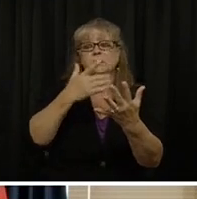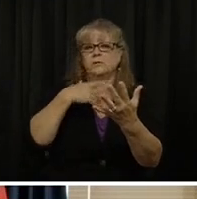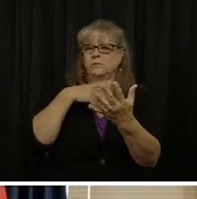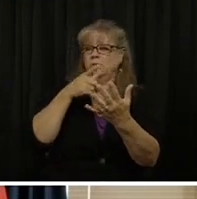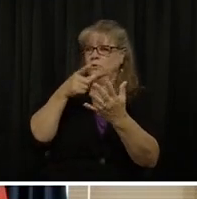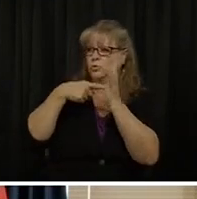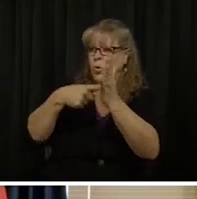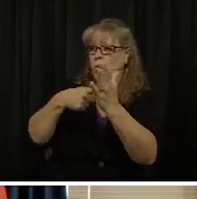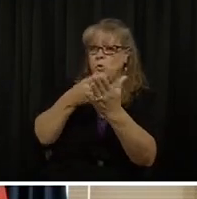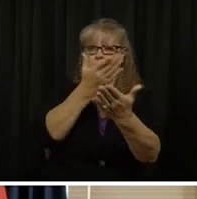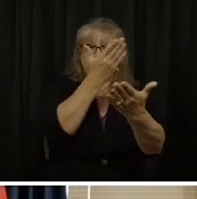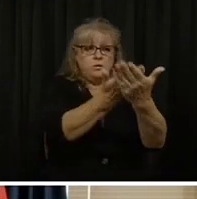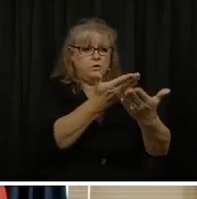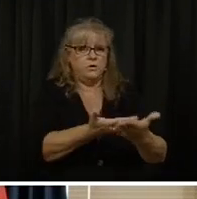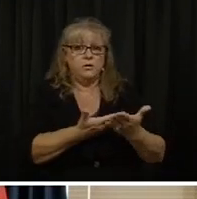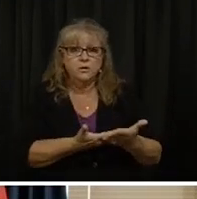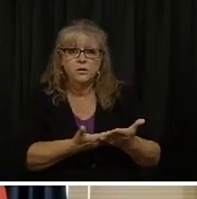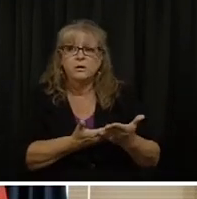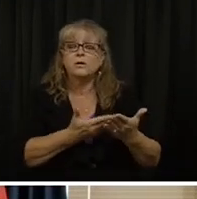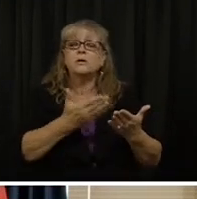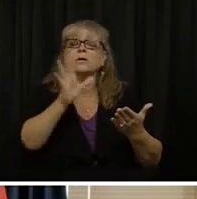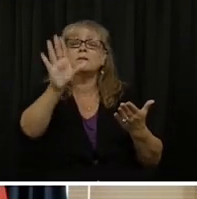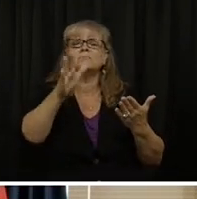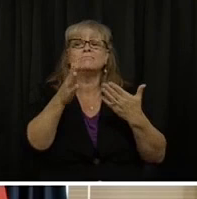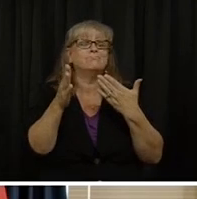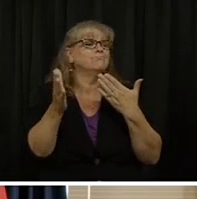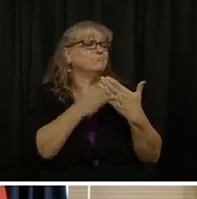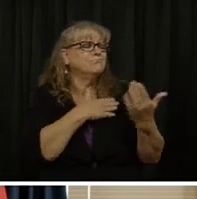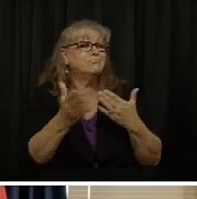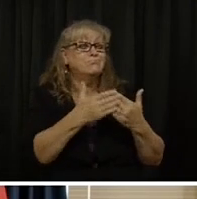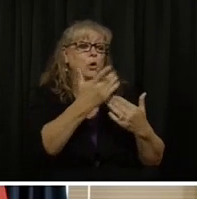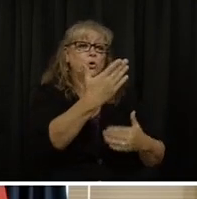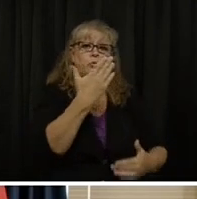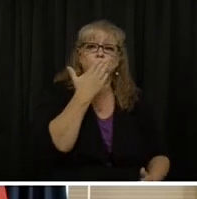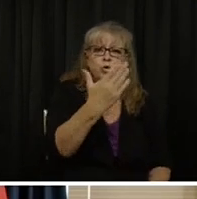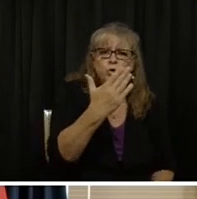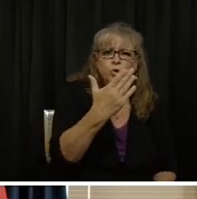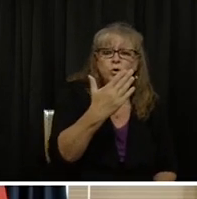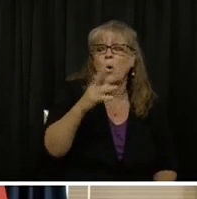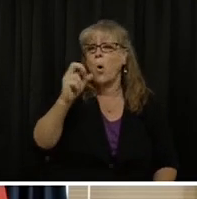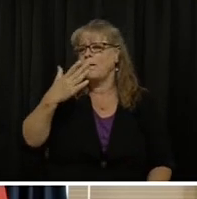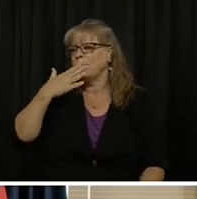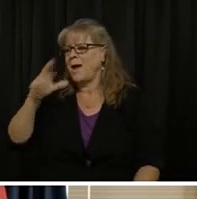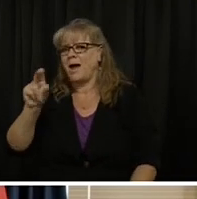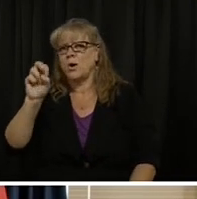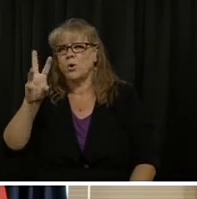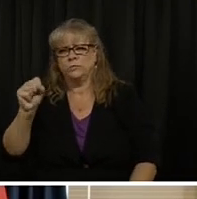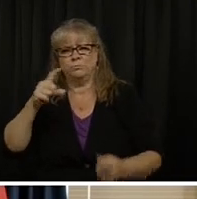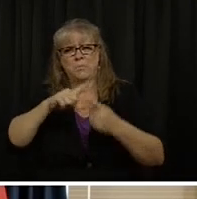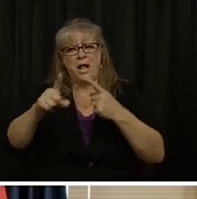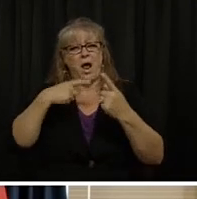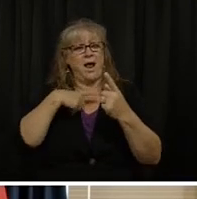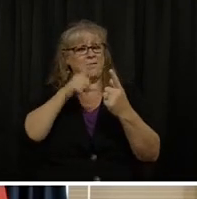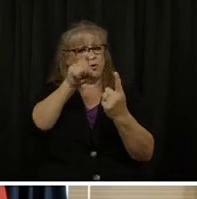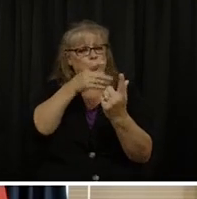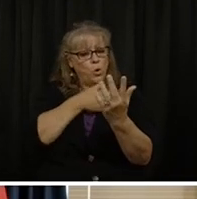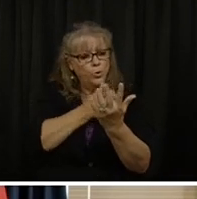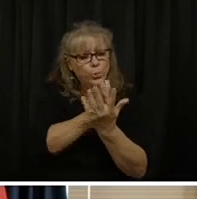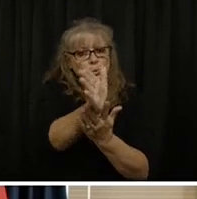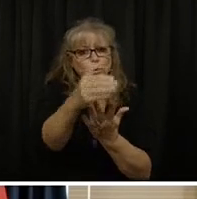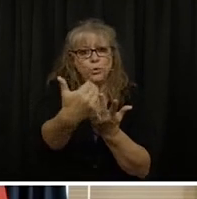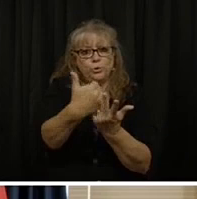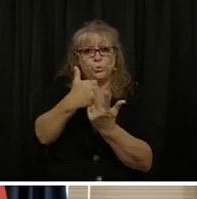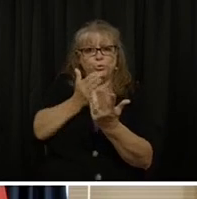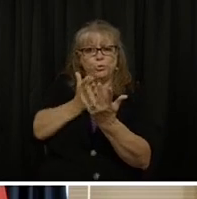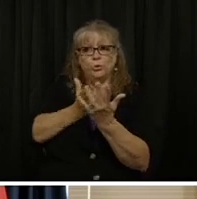is, regardless of whether news is good or bad, and I've said that we will always take the steps necessary to protect Coloradans,